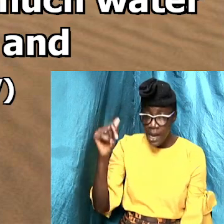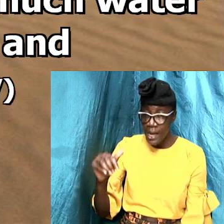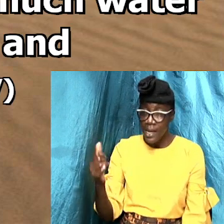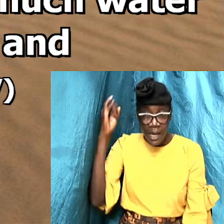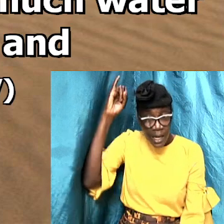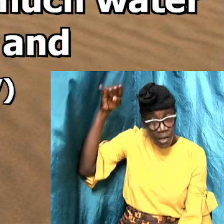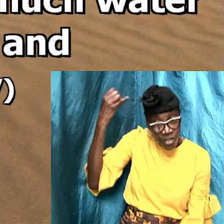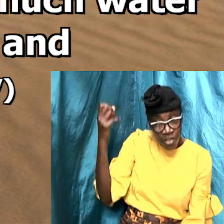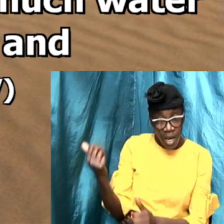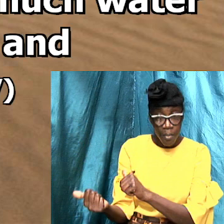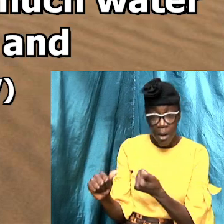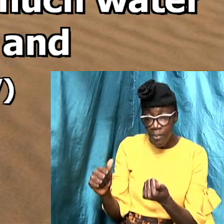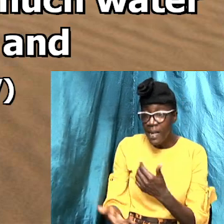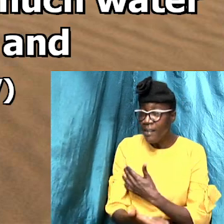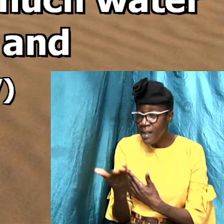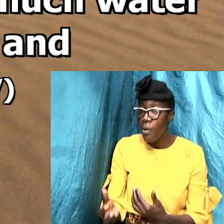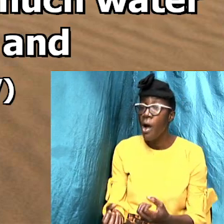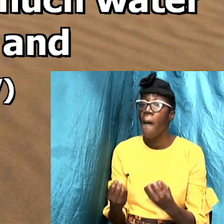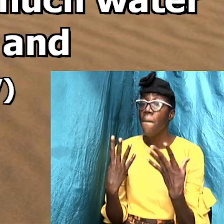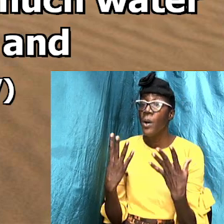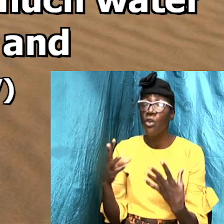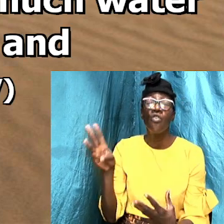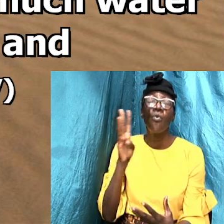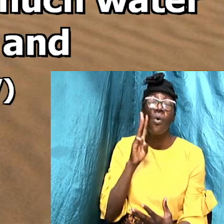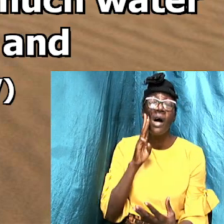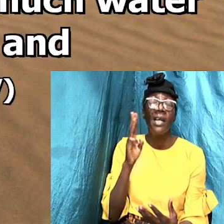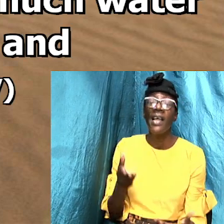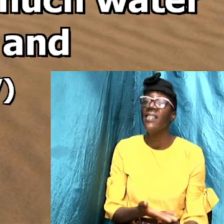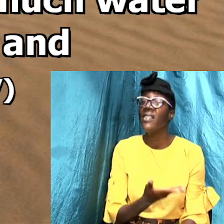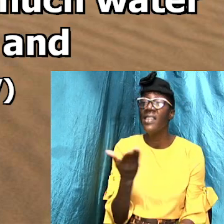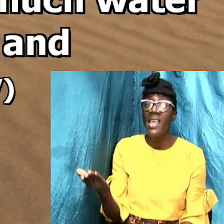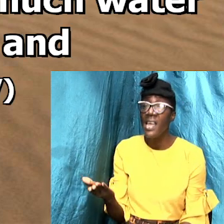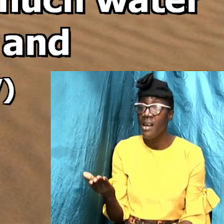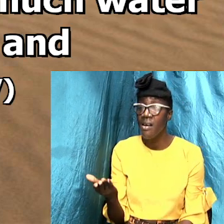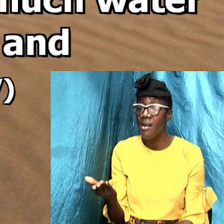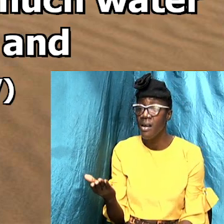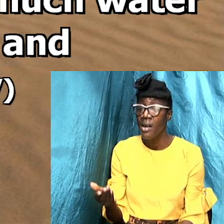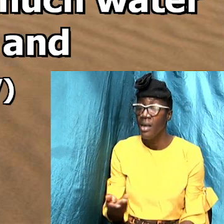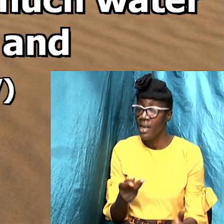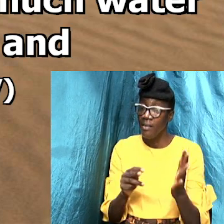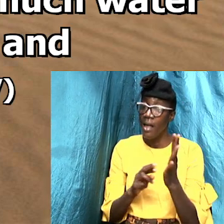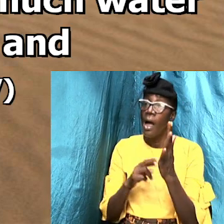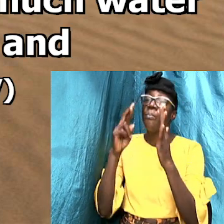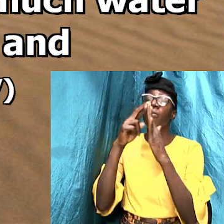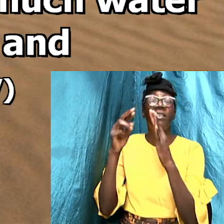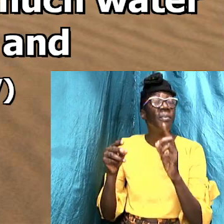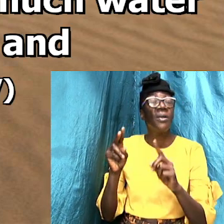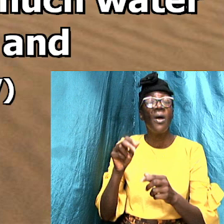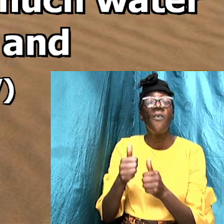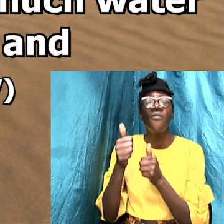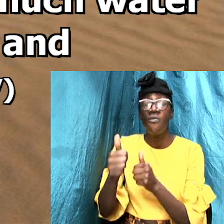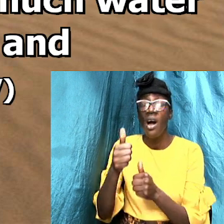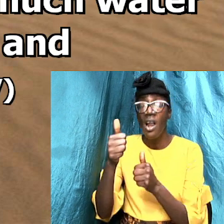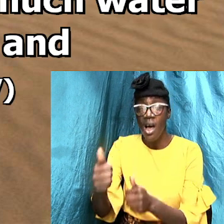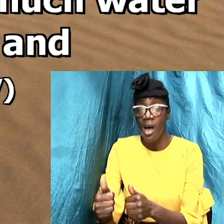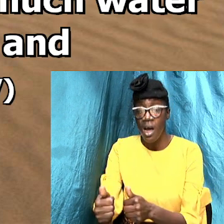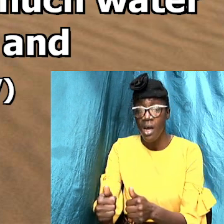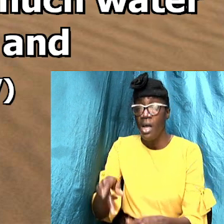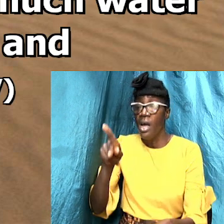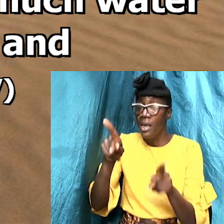because there was much water there because there is a principle to follow the person must be